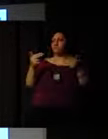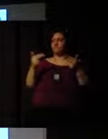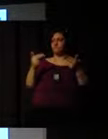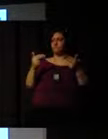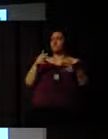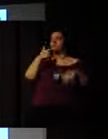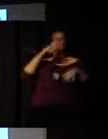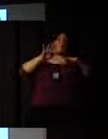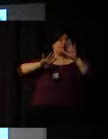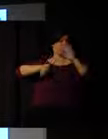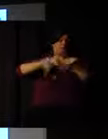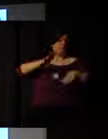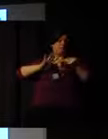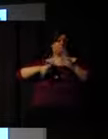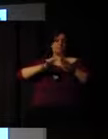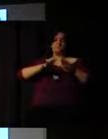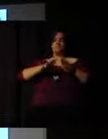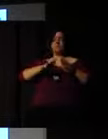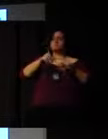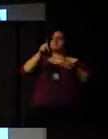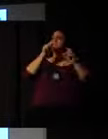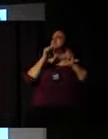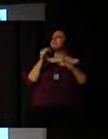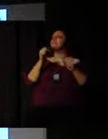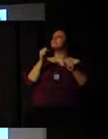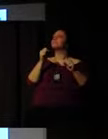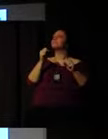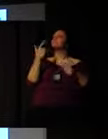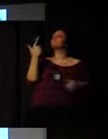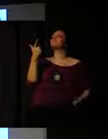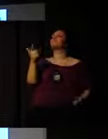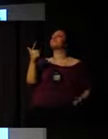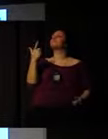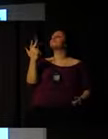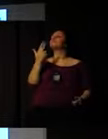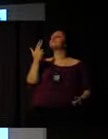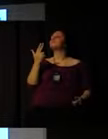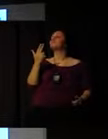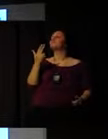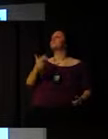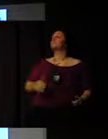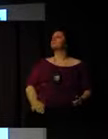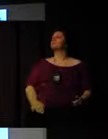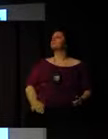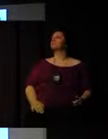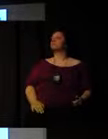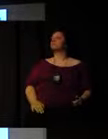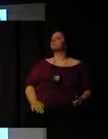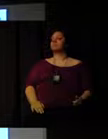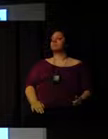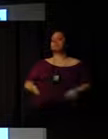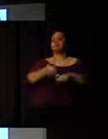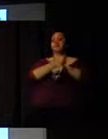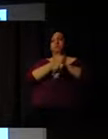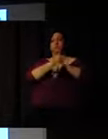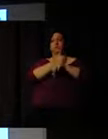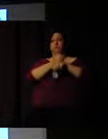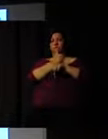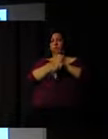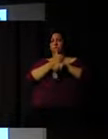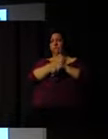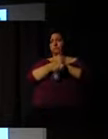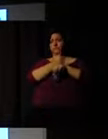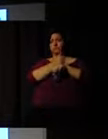in your organization, you might not have professionals to bring some professional work,